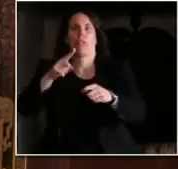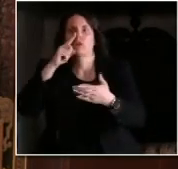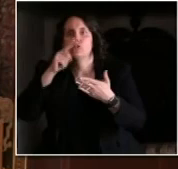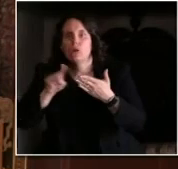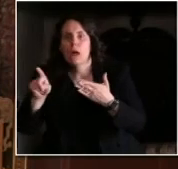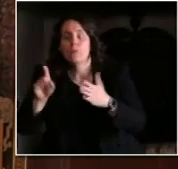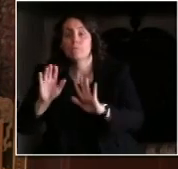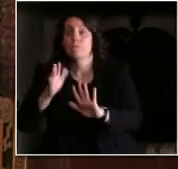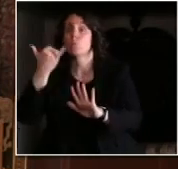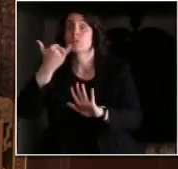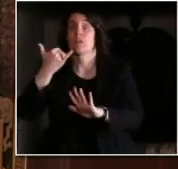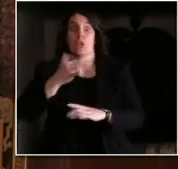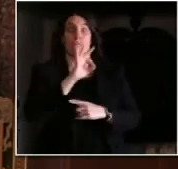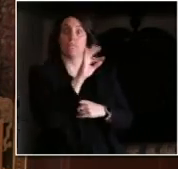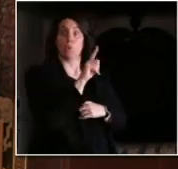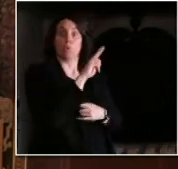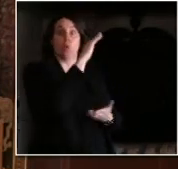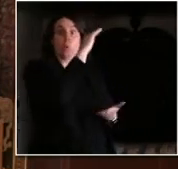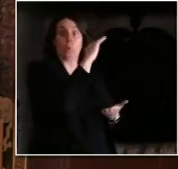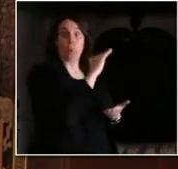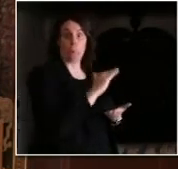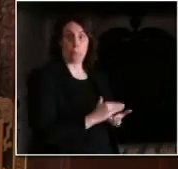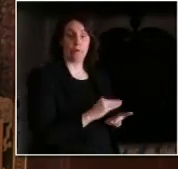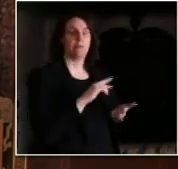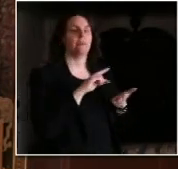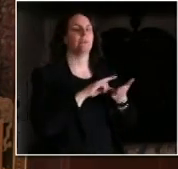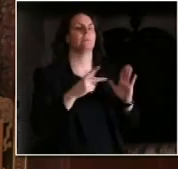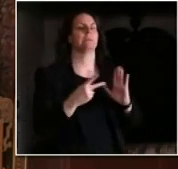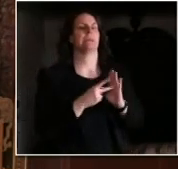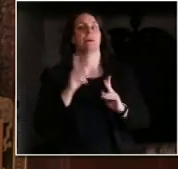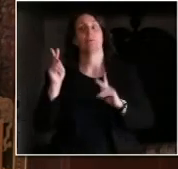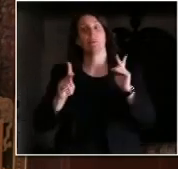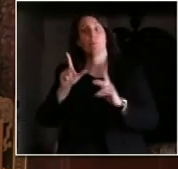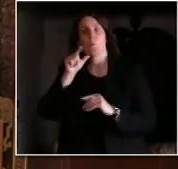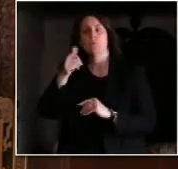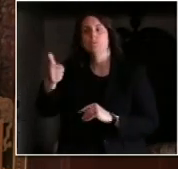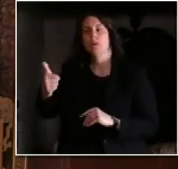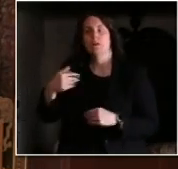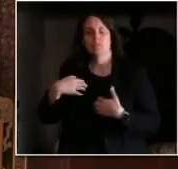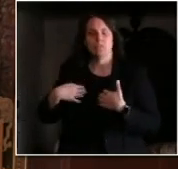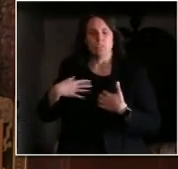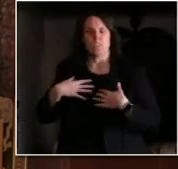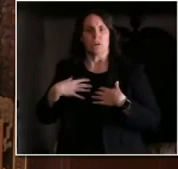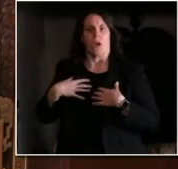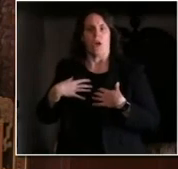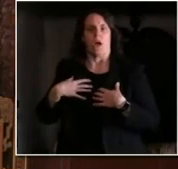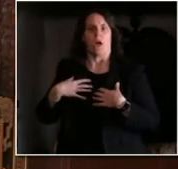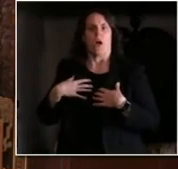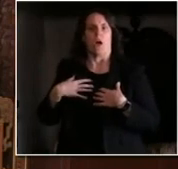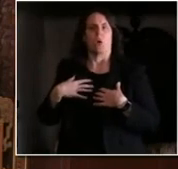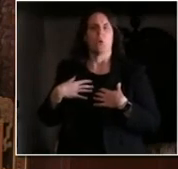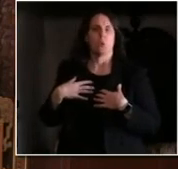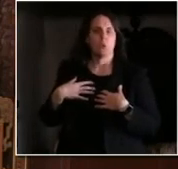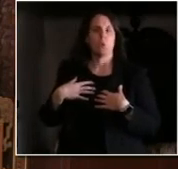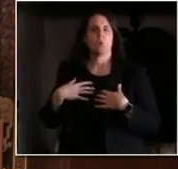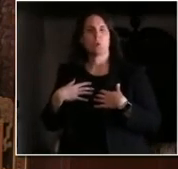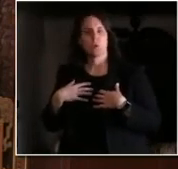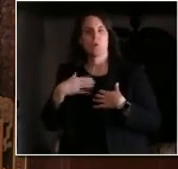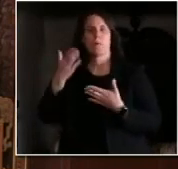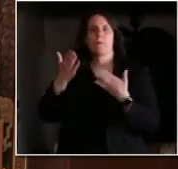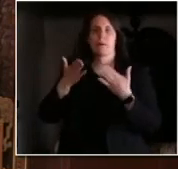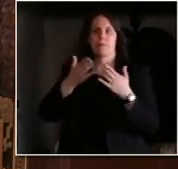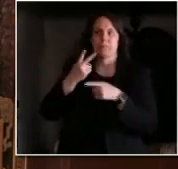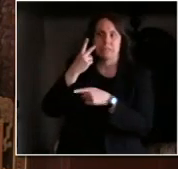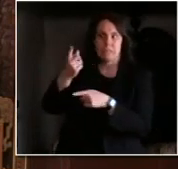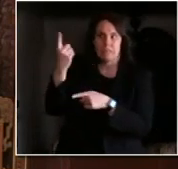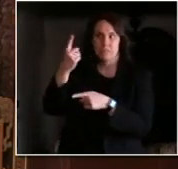so the message for healthcare partners is that when we see acute respiratory illness we need to have a much higher index